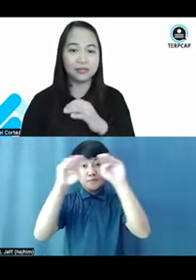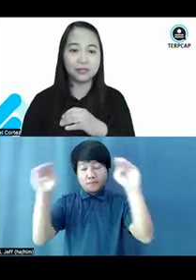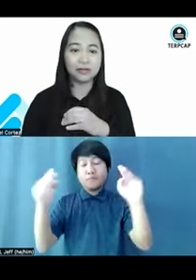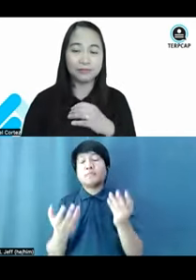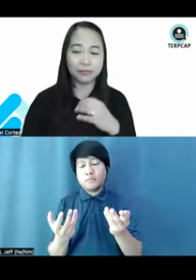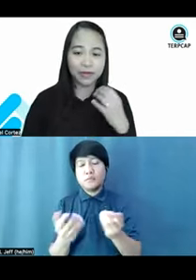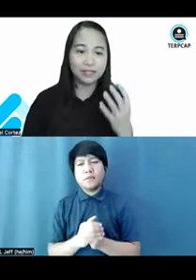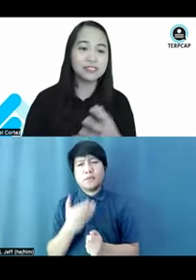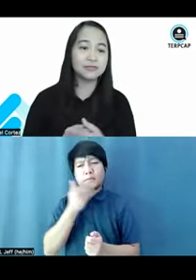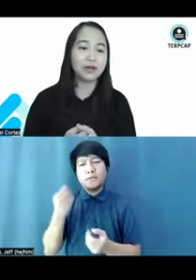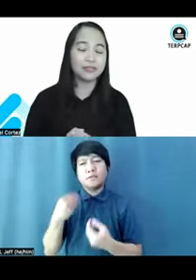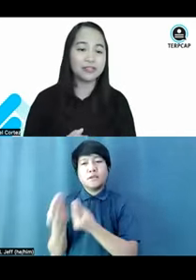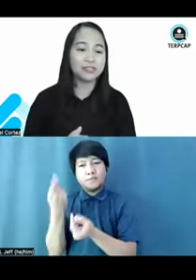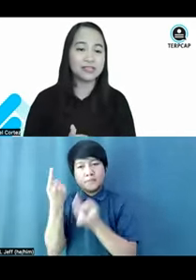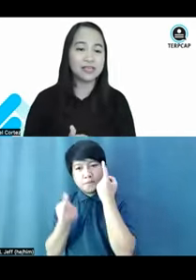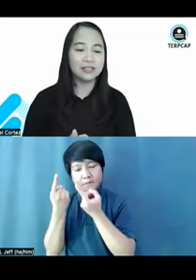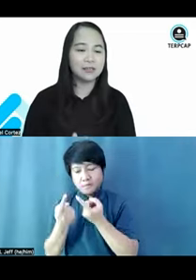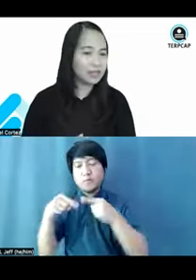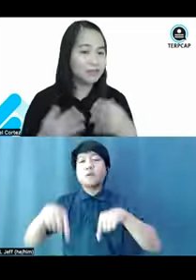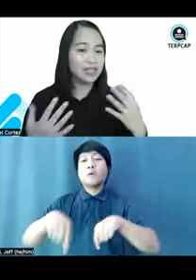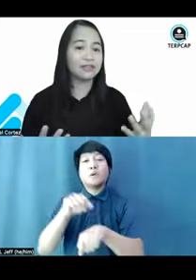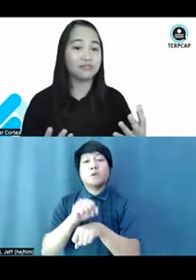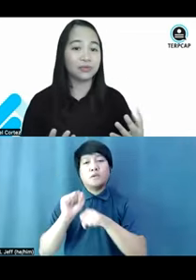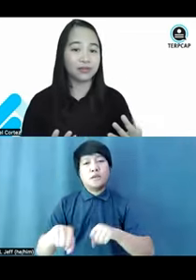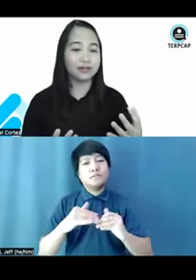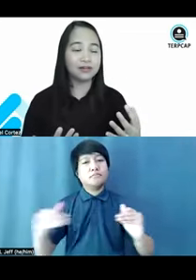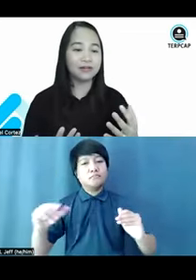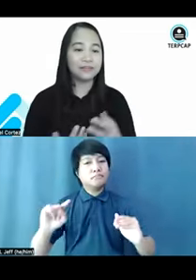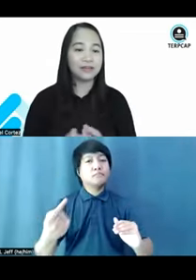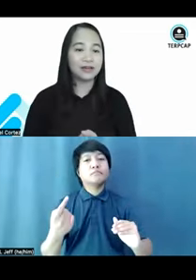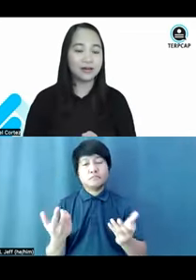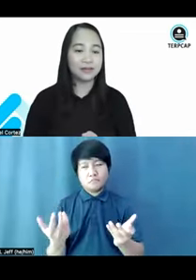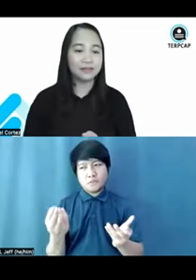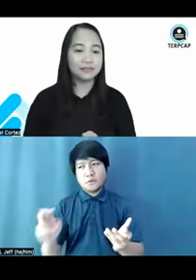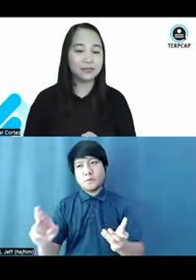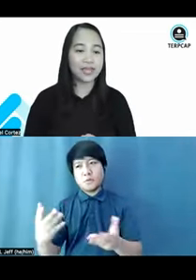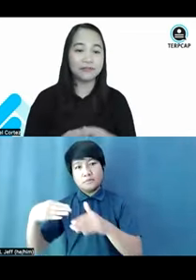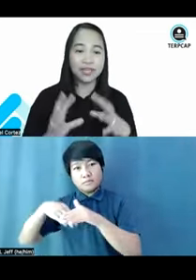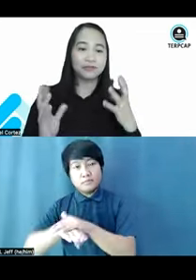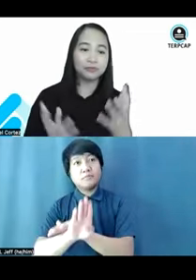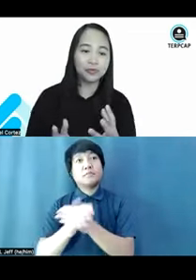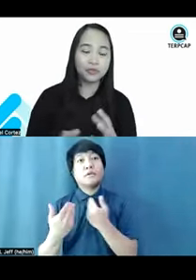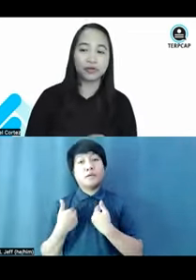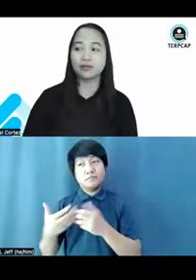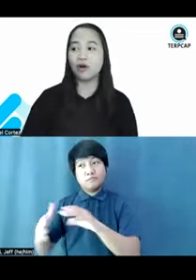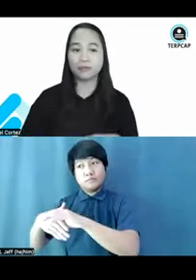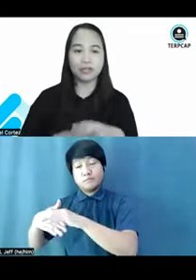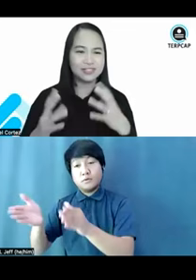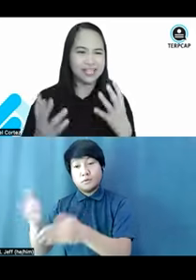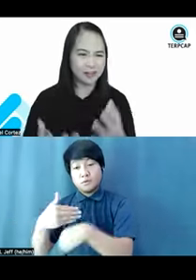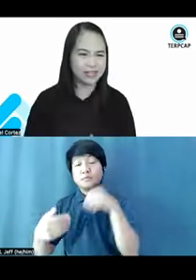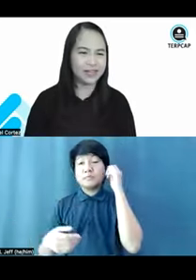But, you know, providing reasonable accommodations is, do we have a vacant floor? Do we have a vacant room or